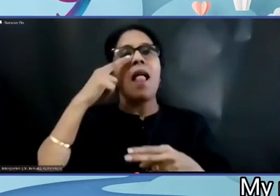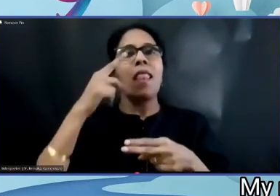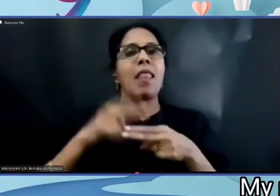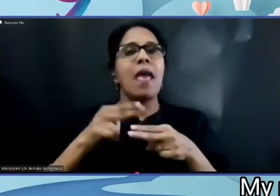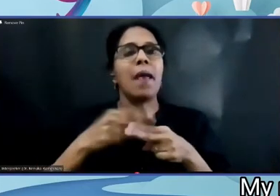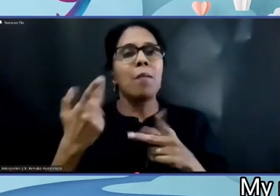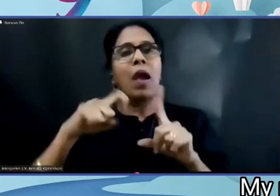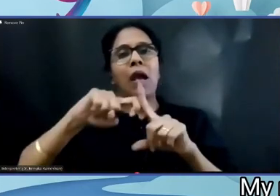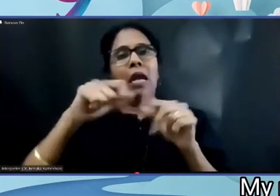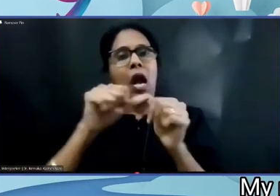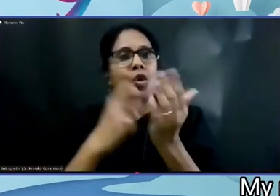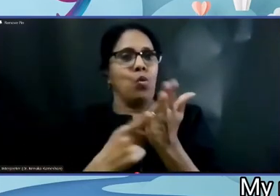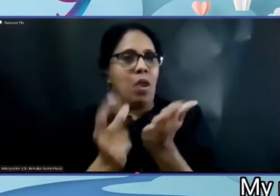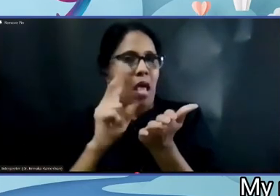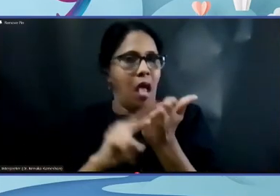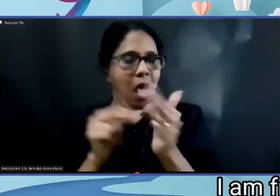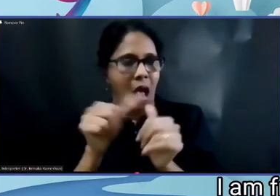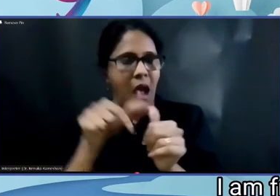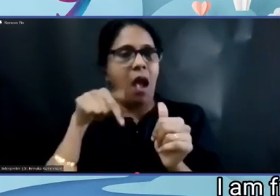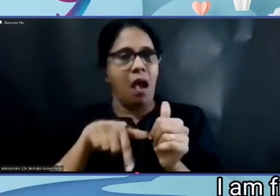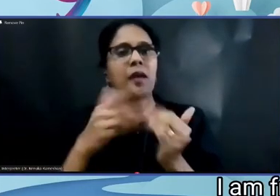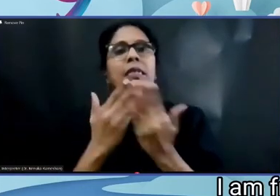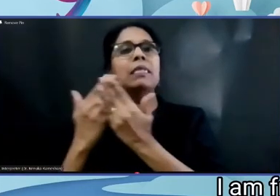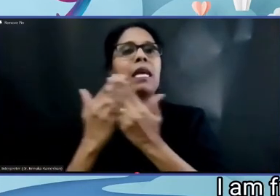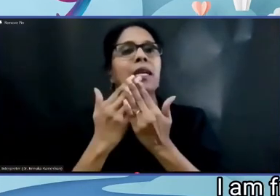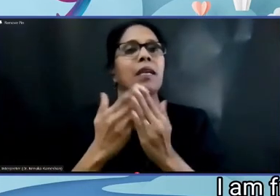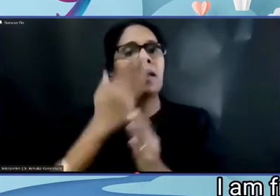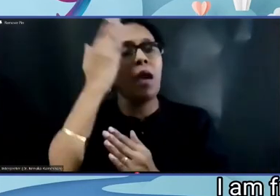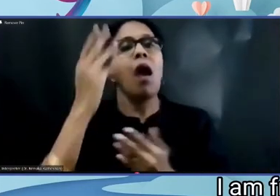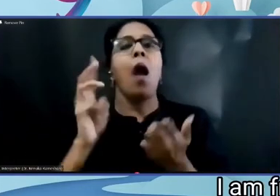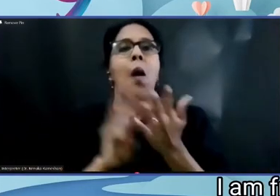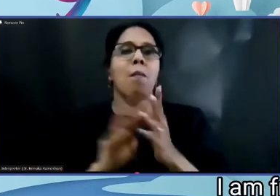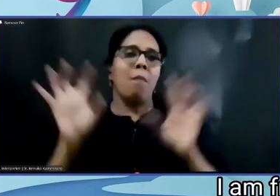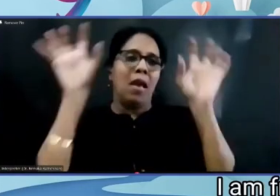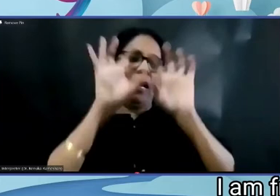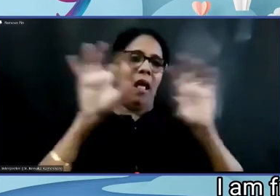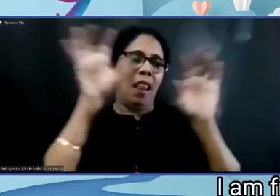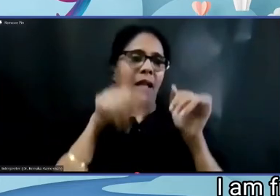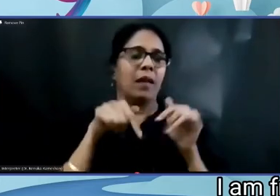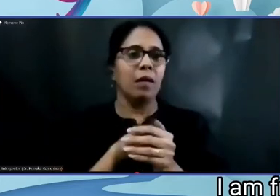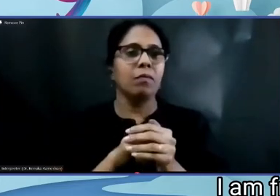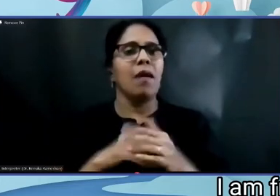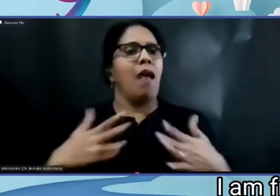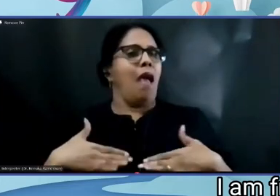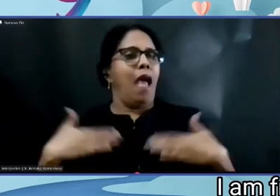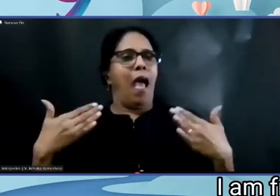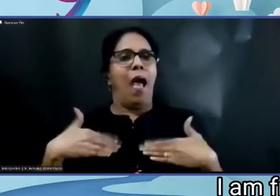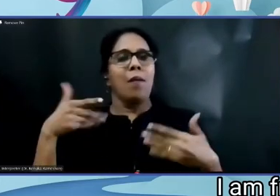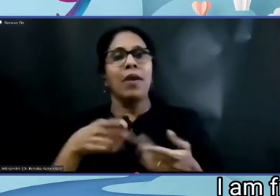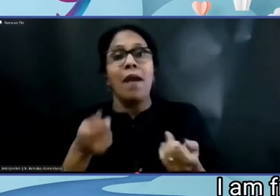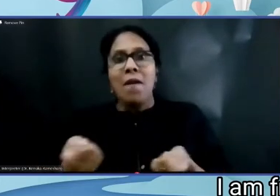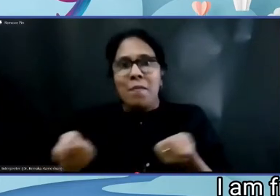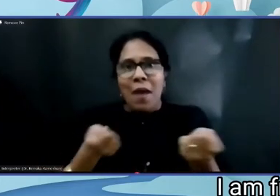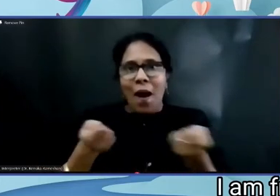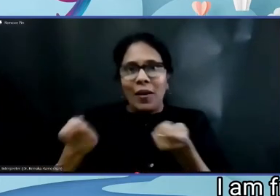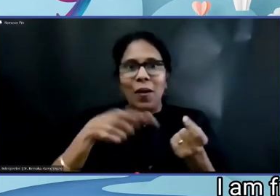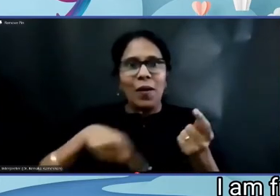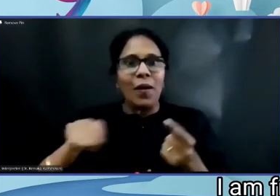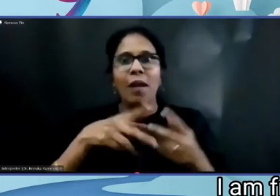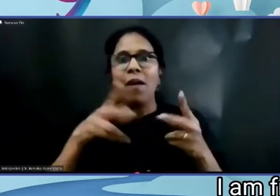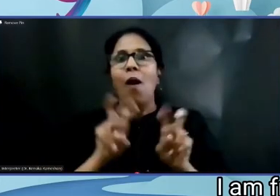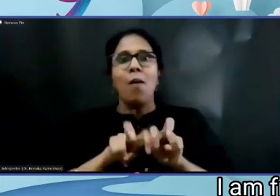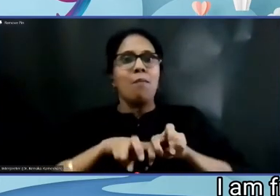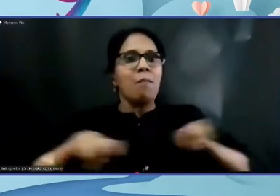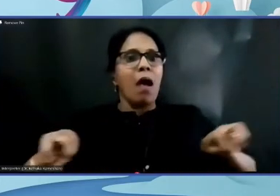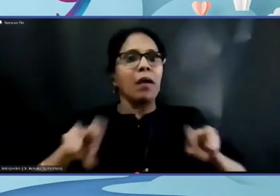old studying in Pine Mountain School. I am from Meghalaya and I am very happy to be moderating such a diverse panel of students from